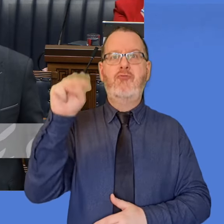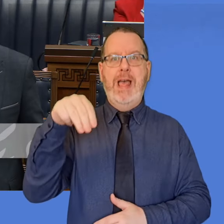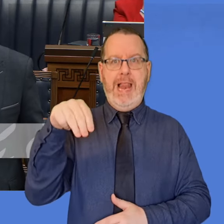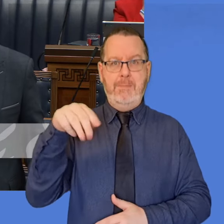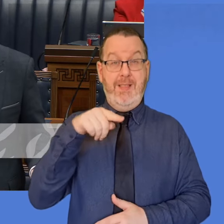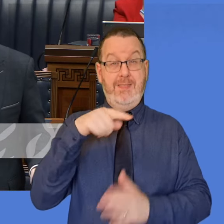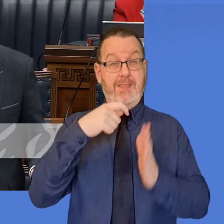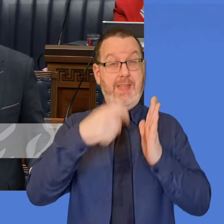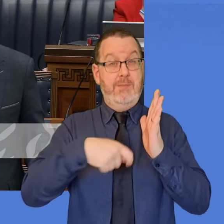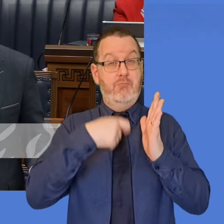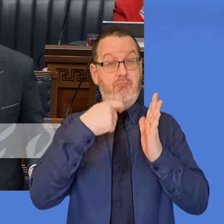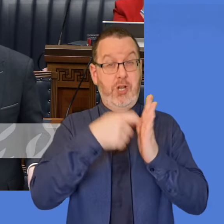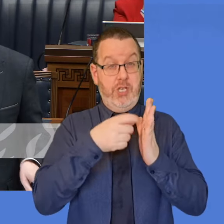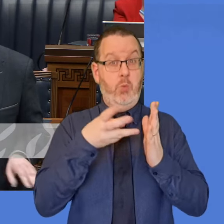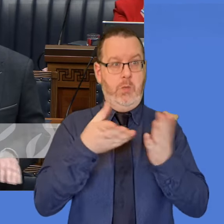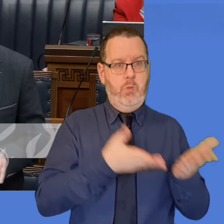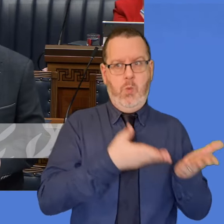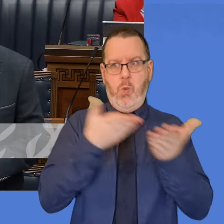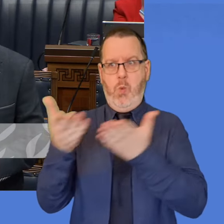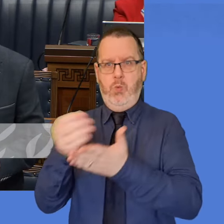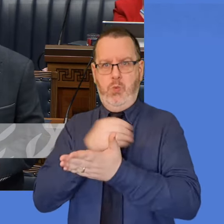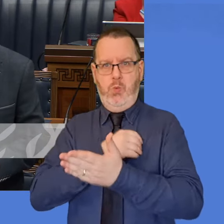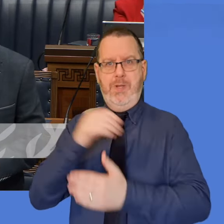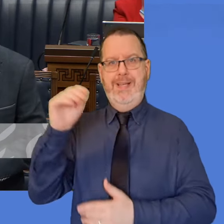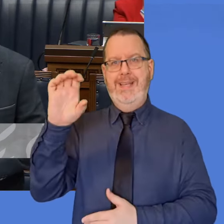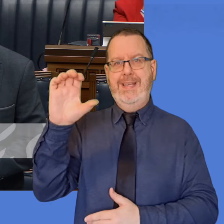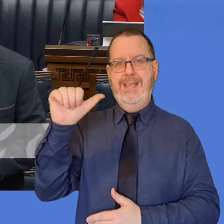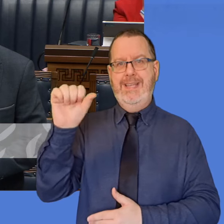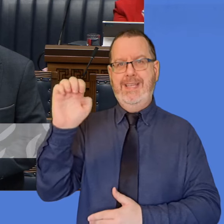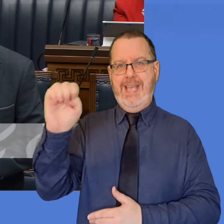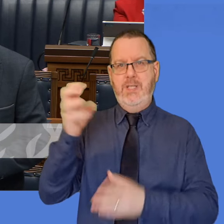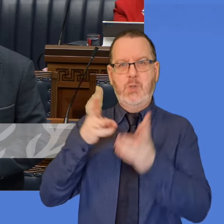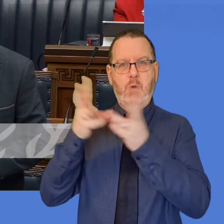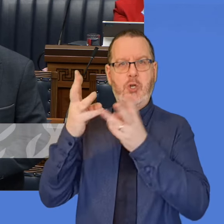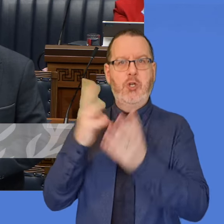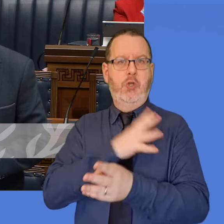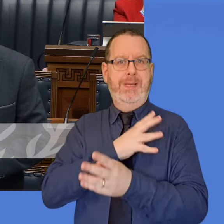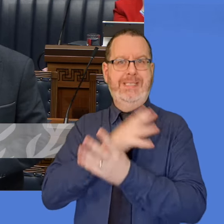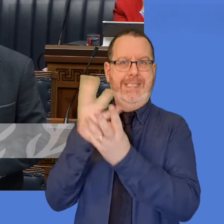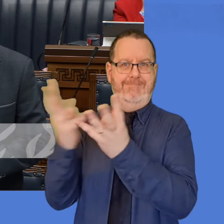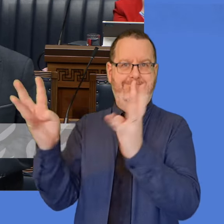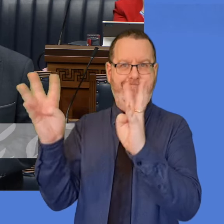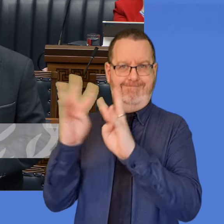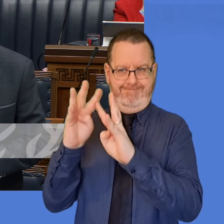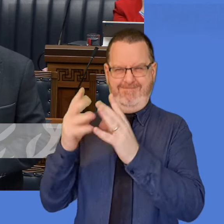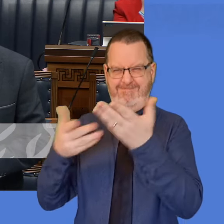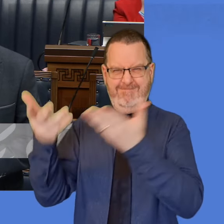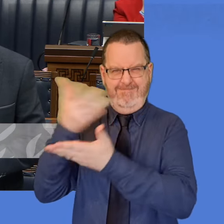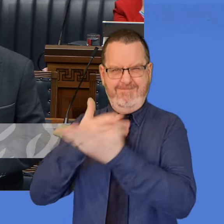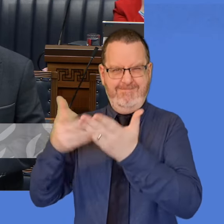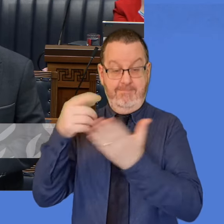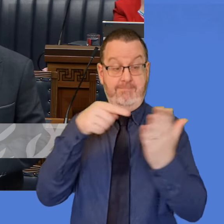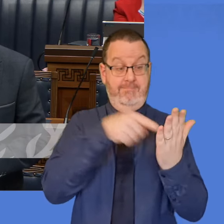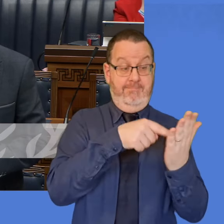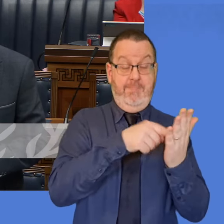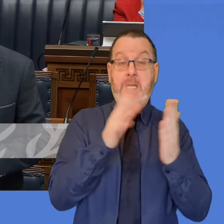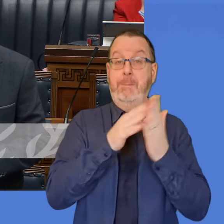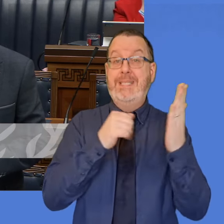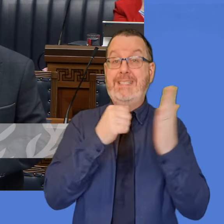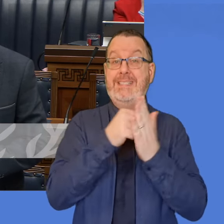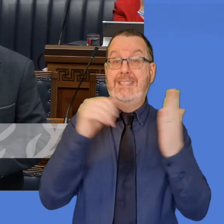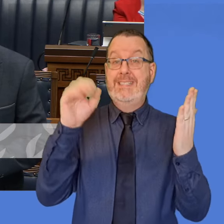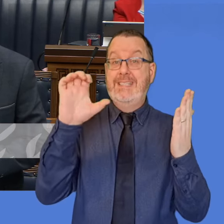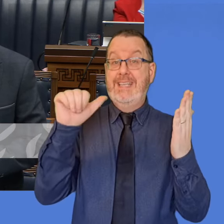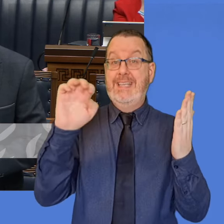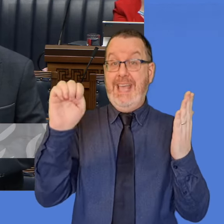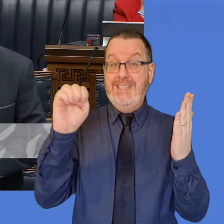consideration within my department. There have been a number of iterations of the business case, and my officials have been working closely with London